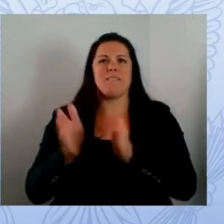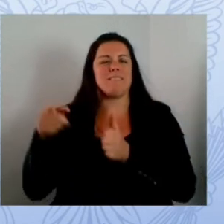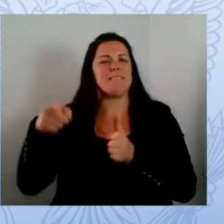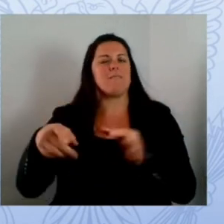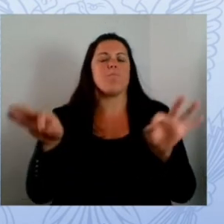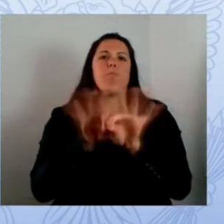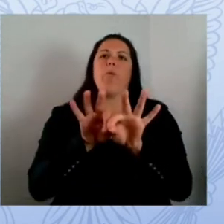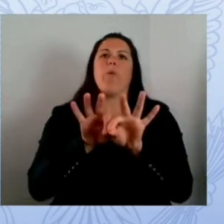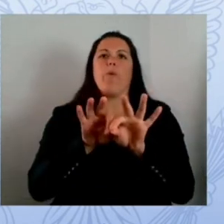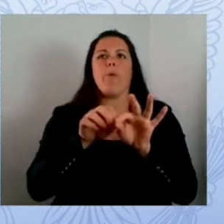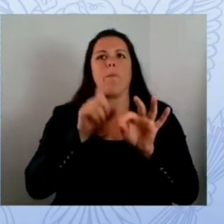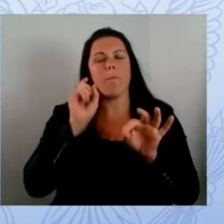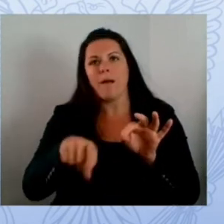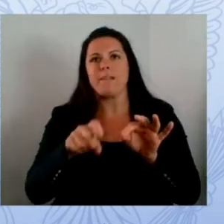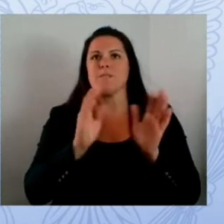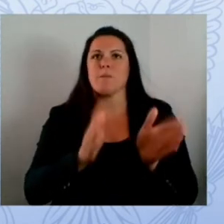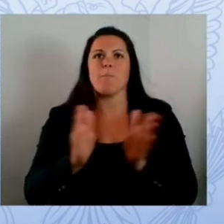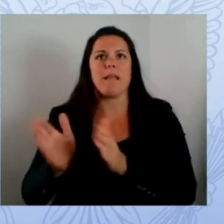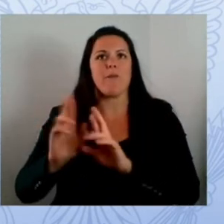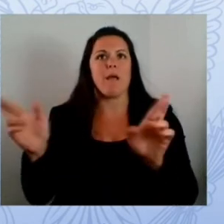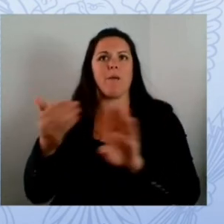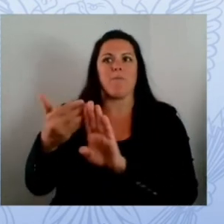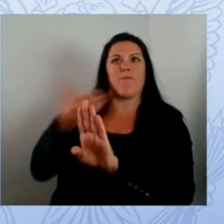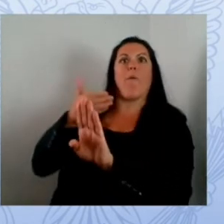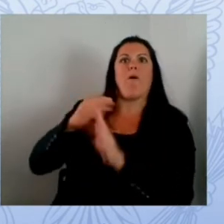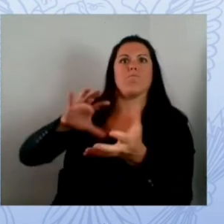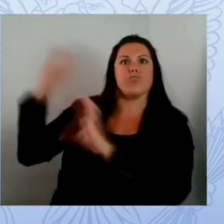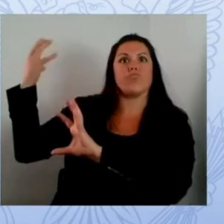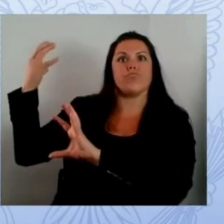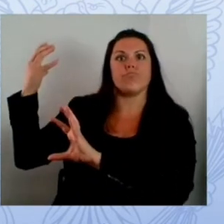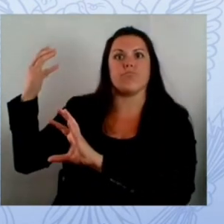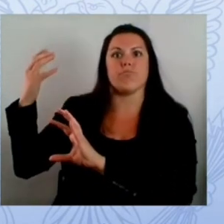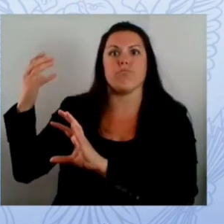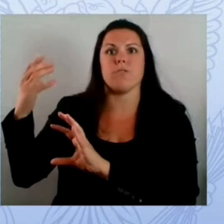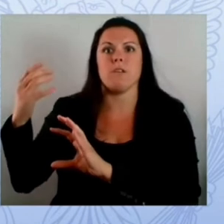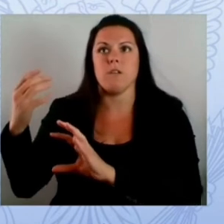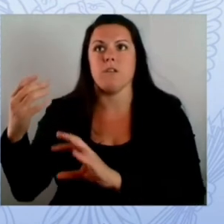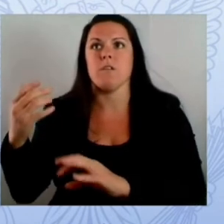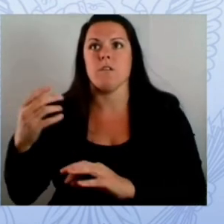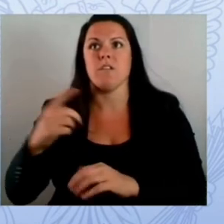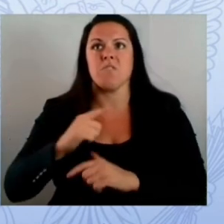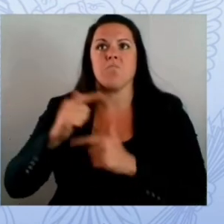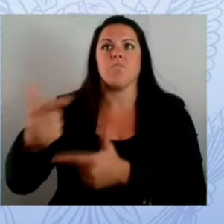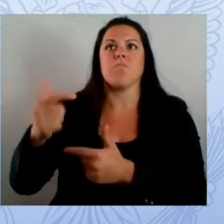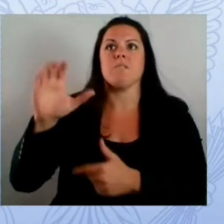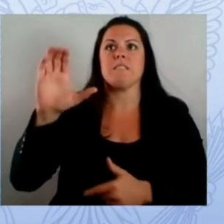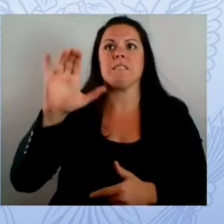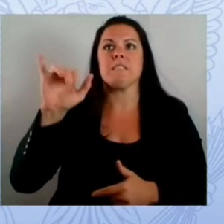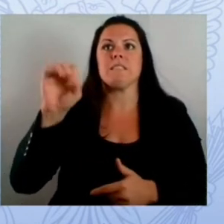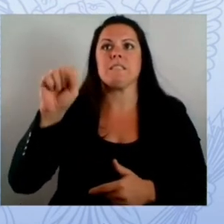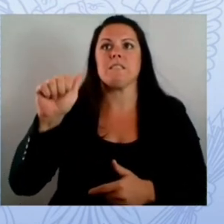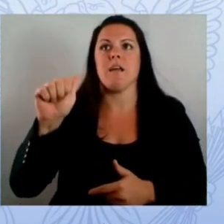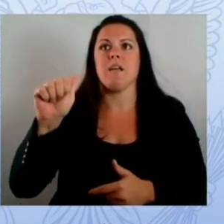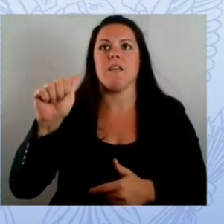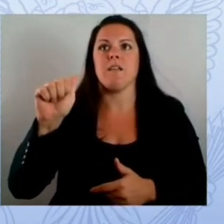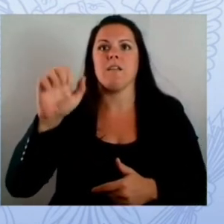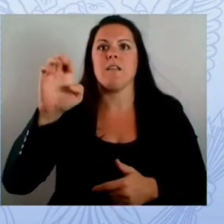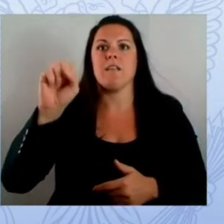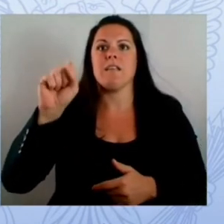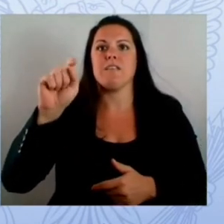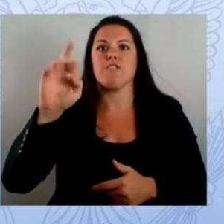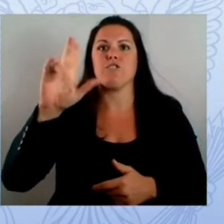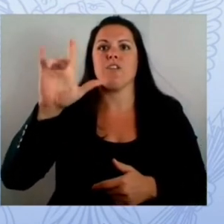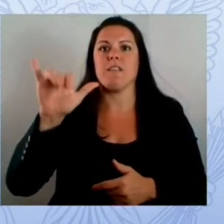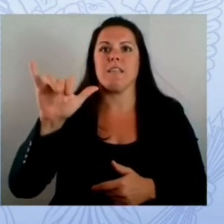protection agency director jenny sterley great thank you so much ann and thank you for your leadership you know i've been doing this for